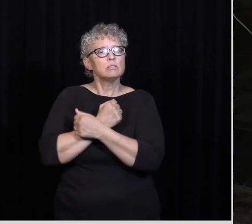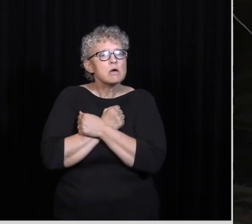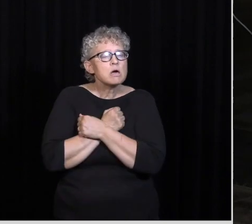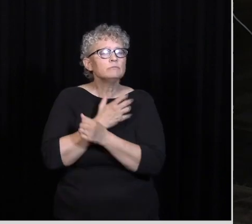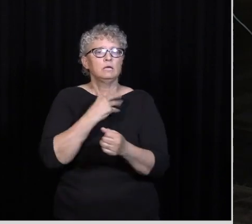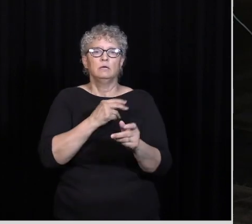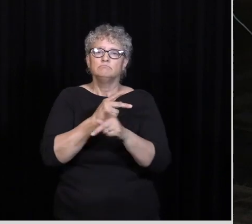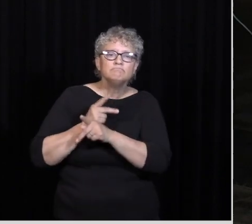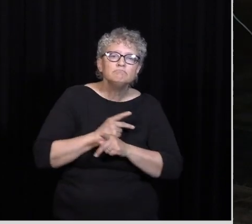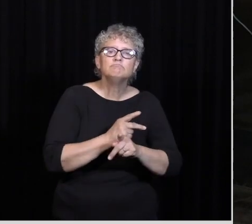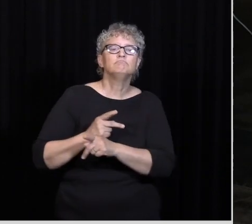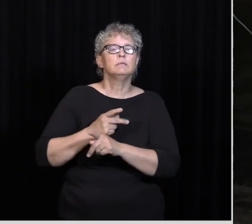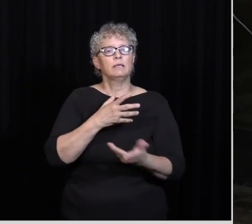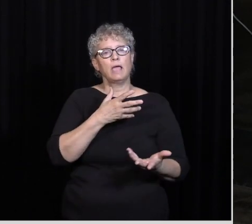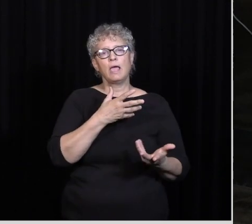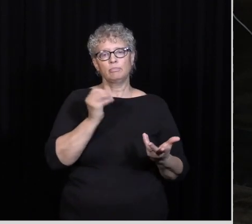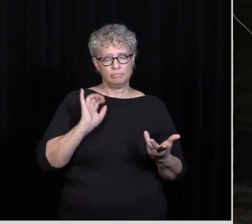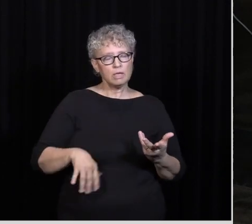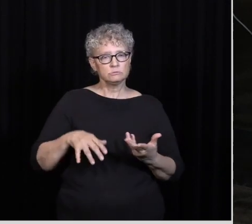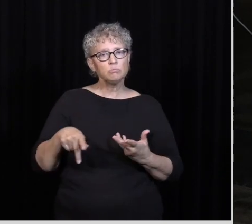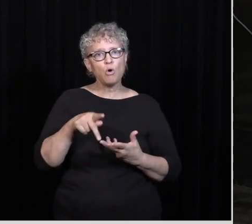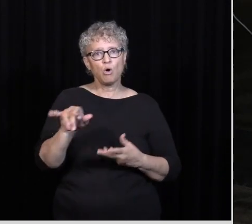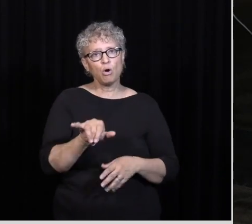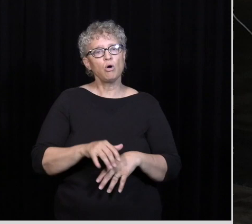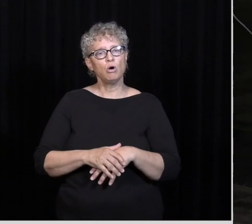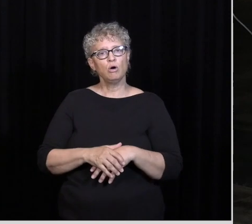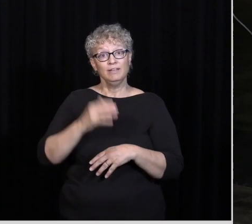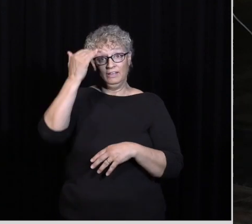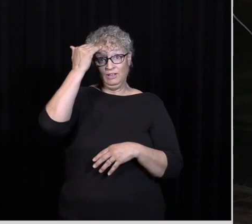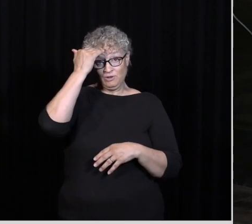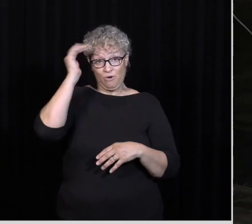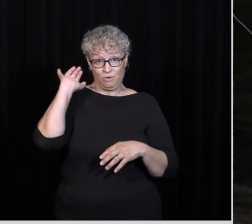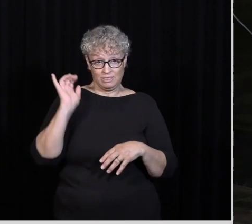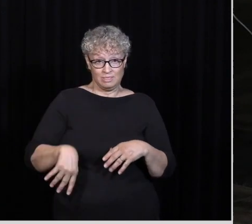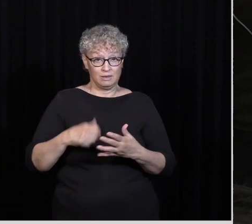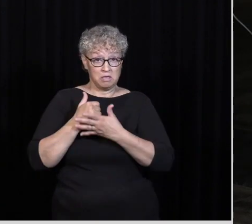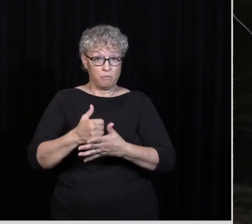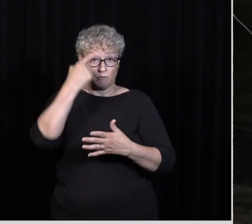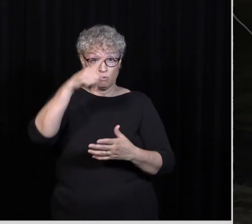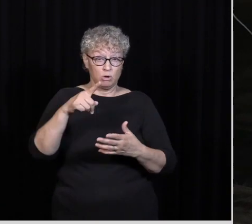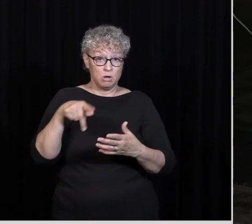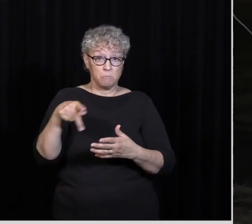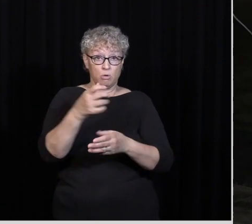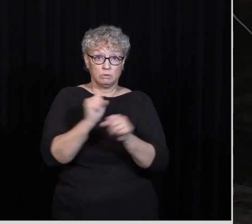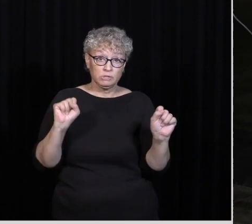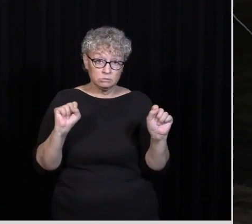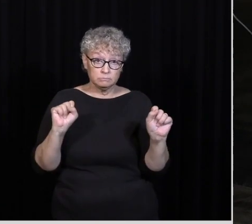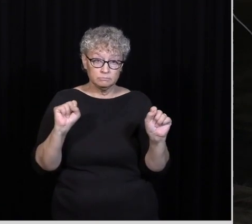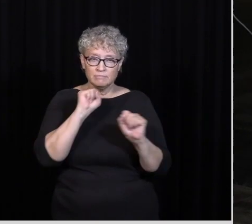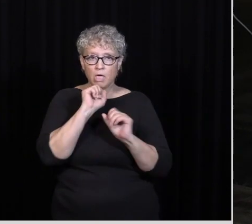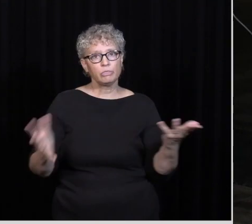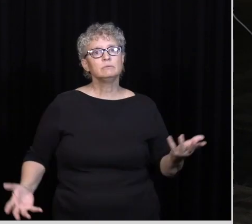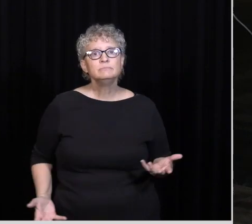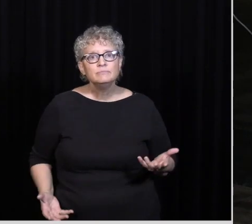And cares about them And that's Paul Right Do you know what that did For his salvation? Nothing Is it